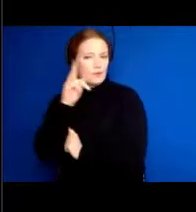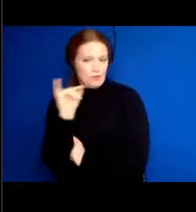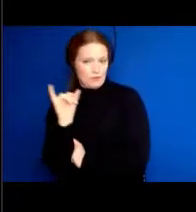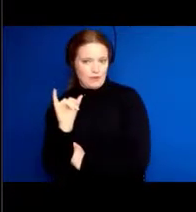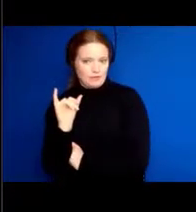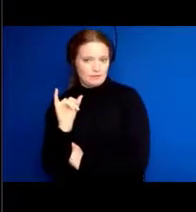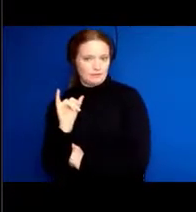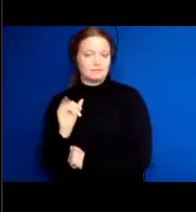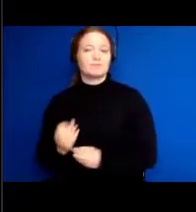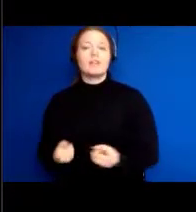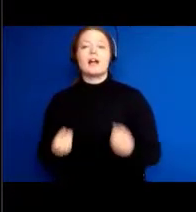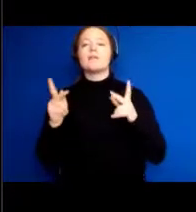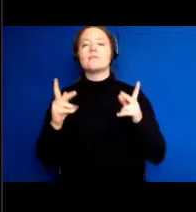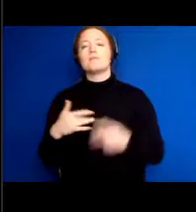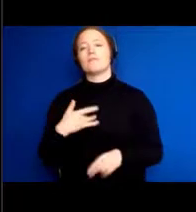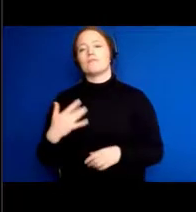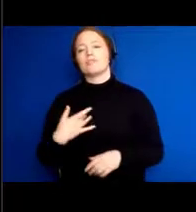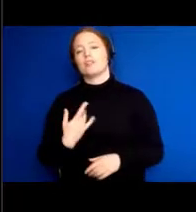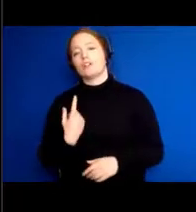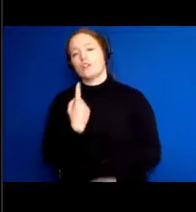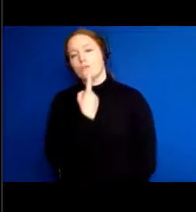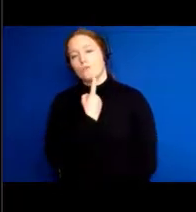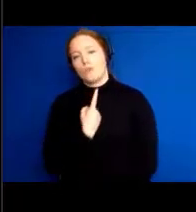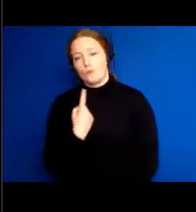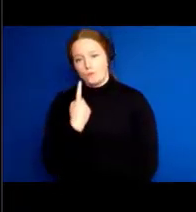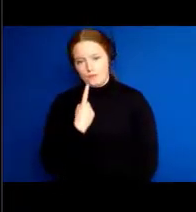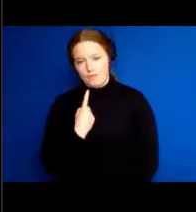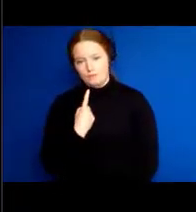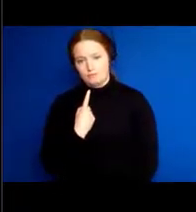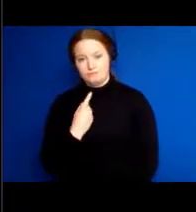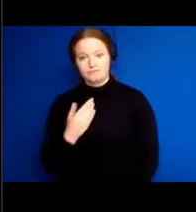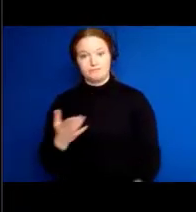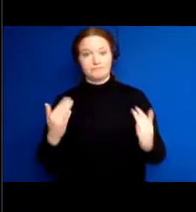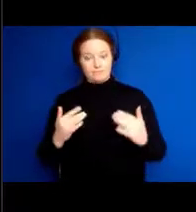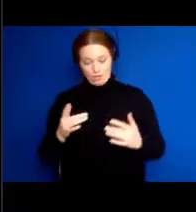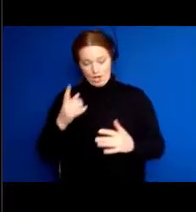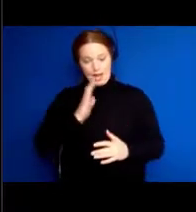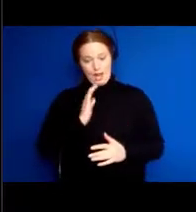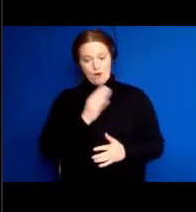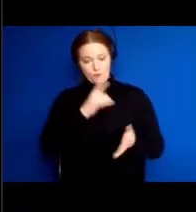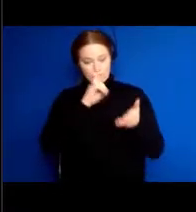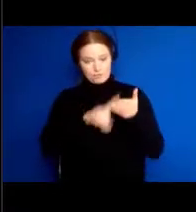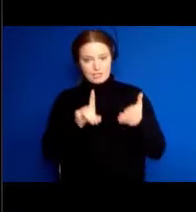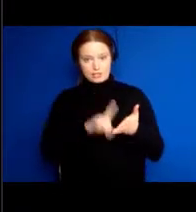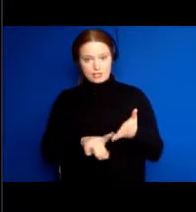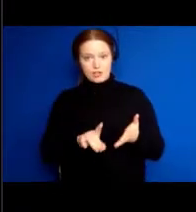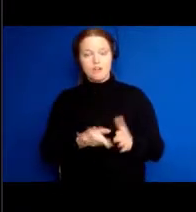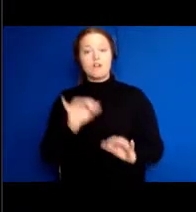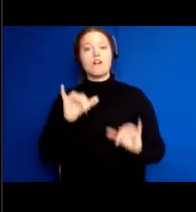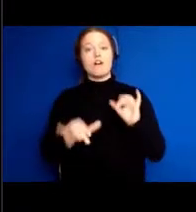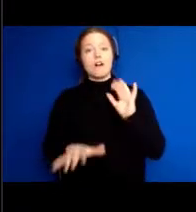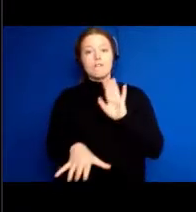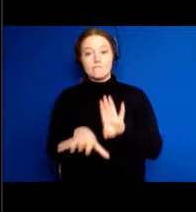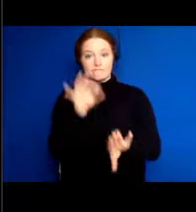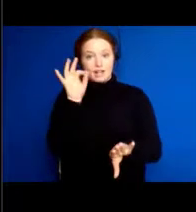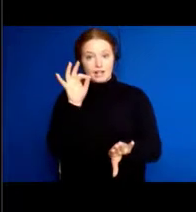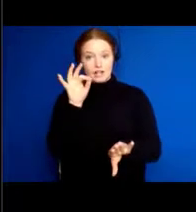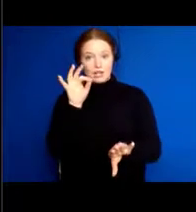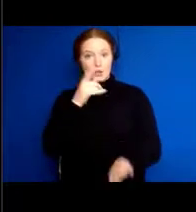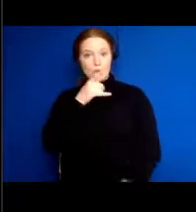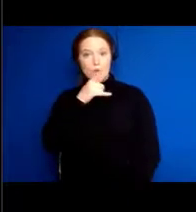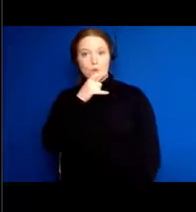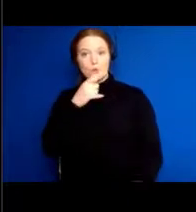Next slide. And we found out that people who have